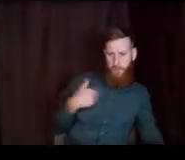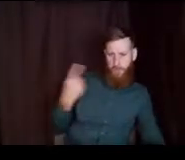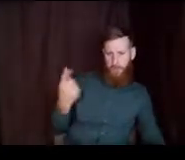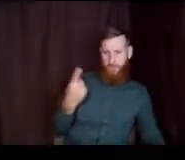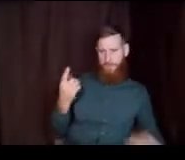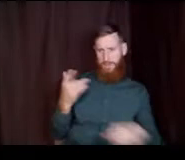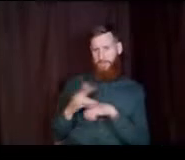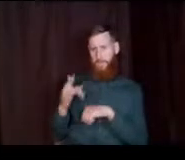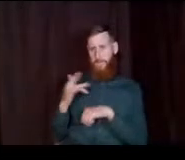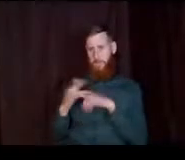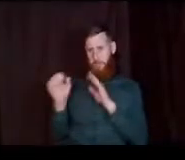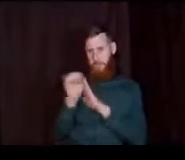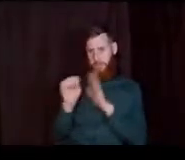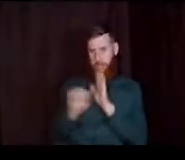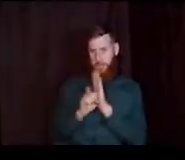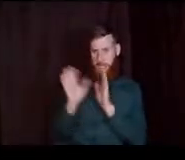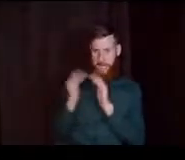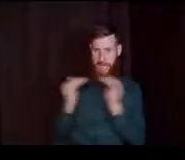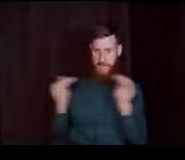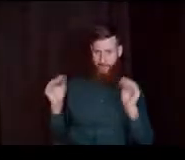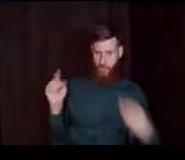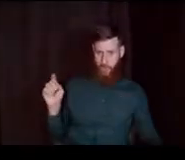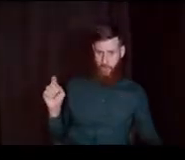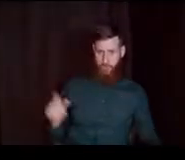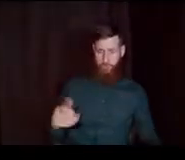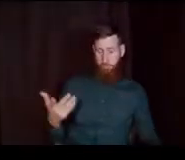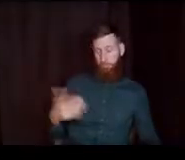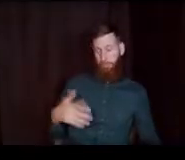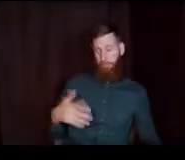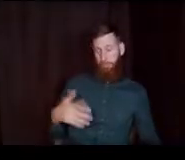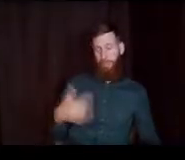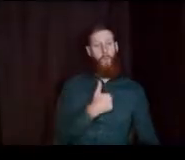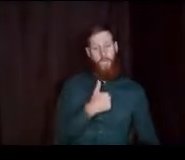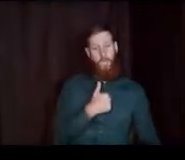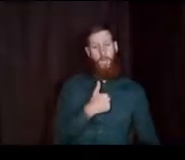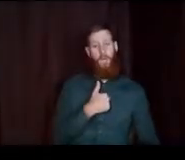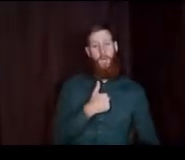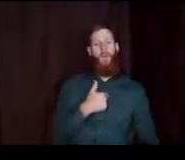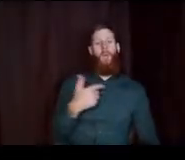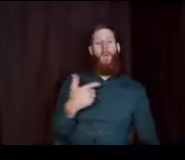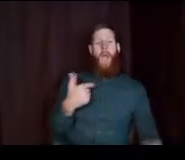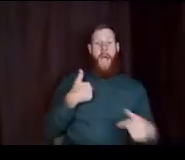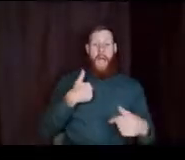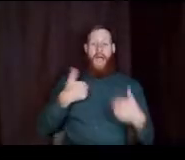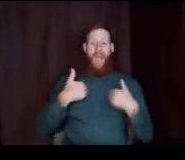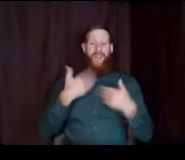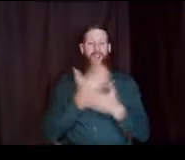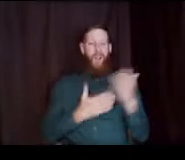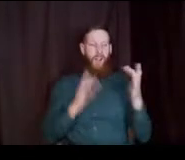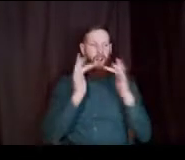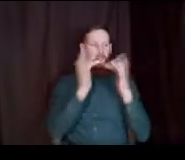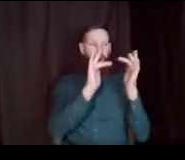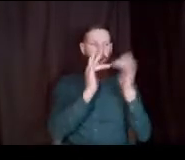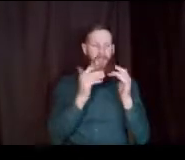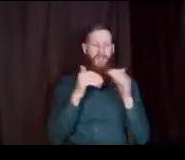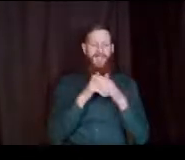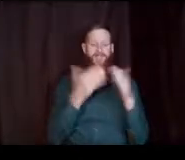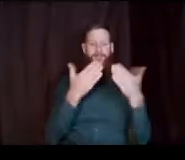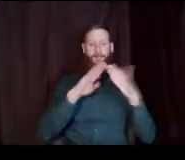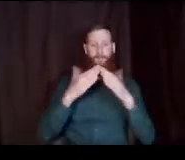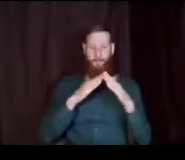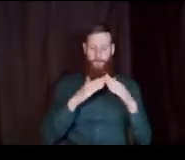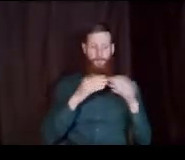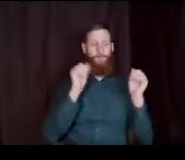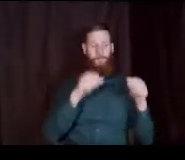state level, but we I do have some contacts through some of our community partners that we can get you